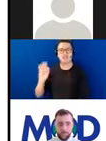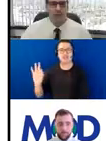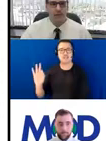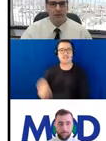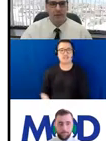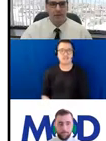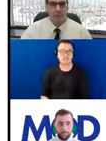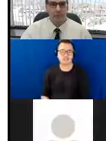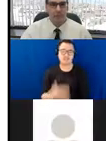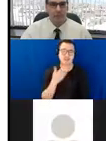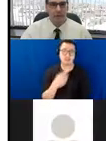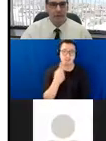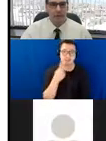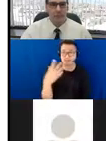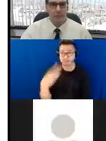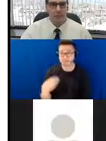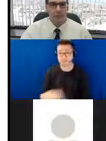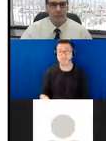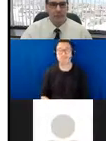your video.